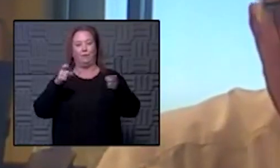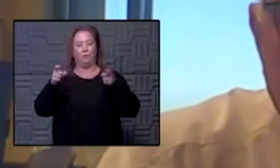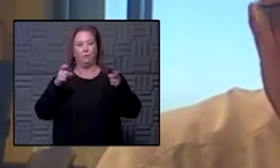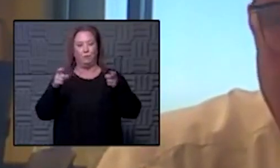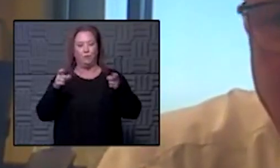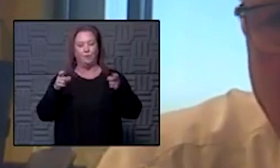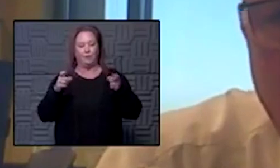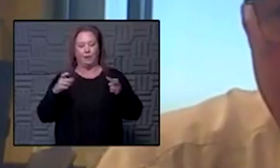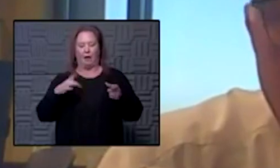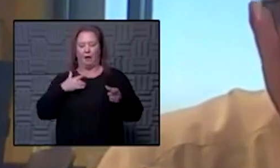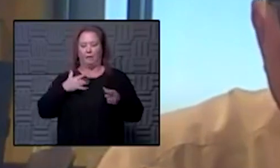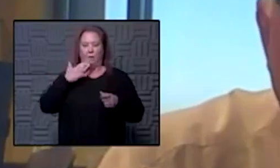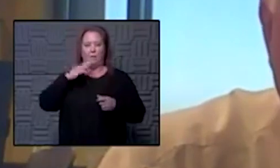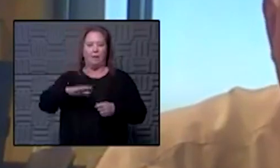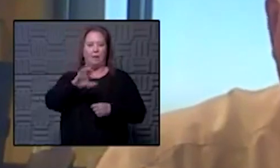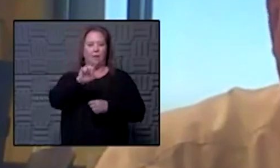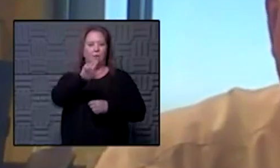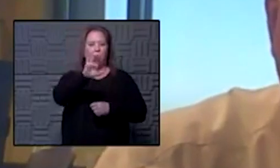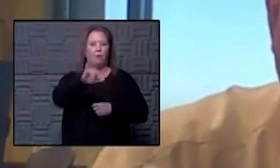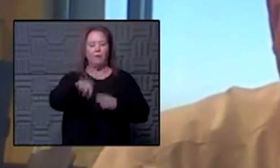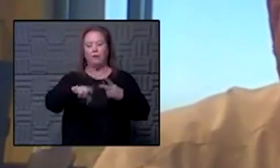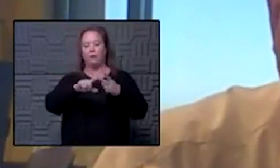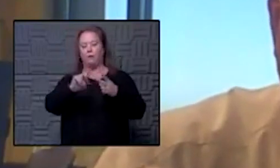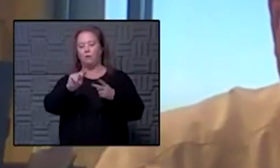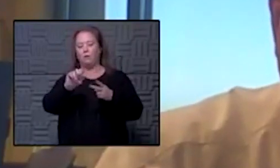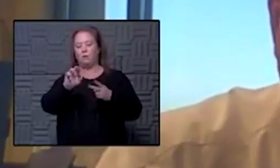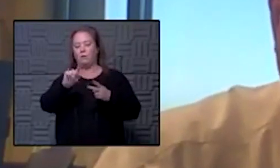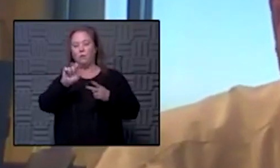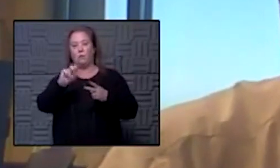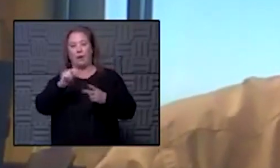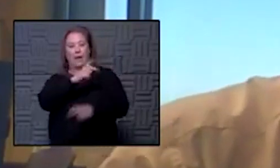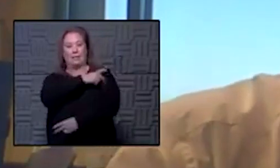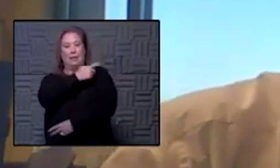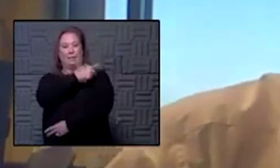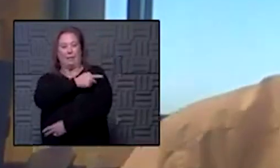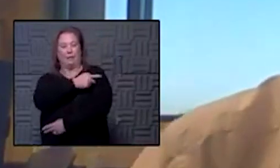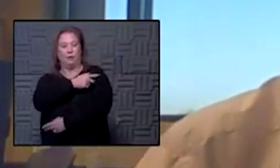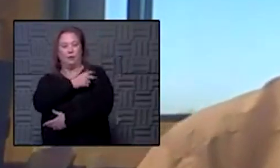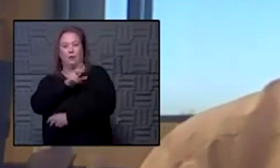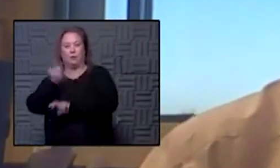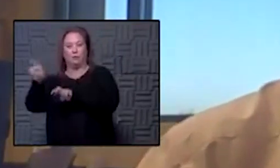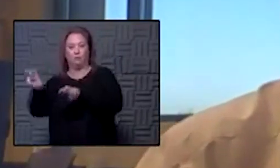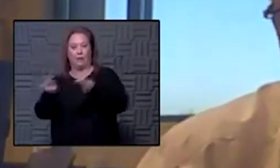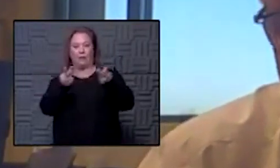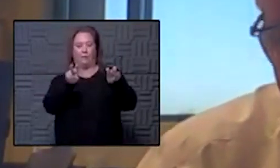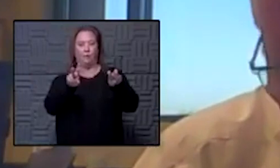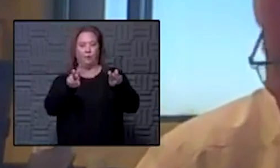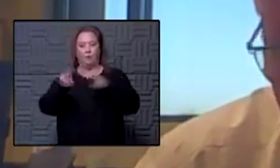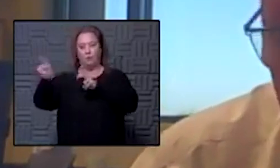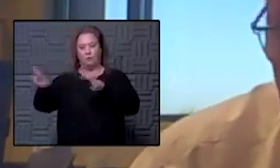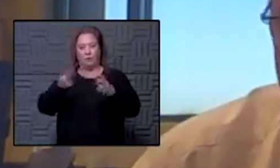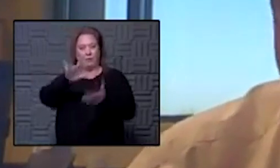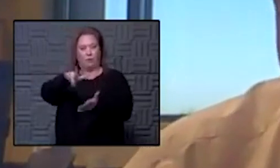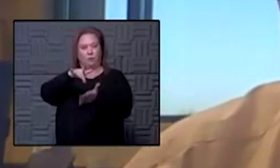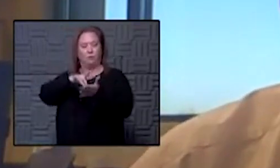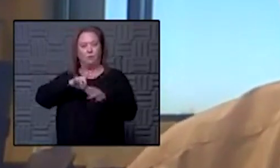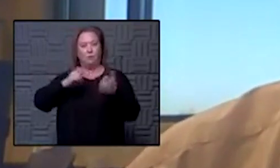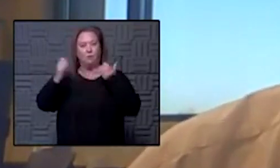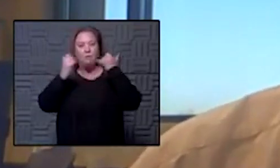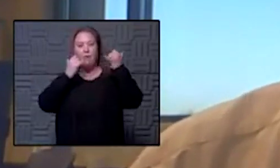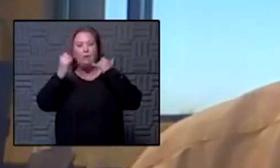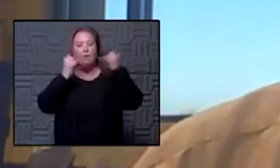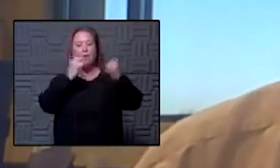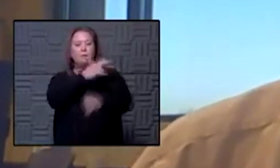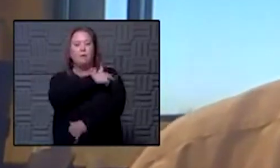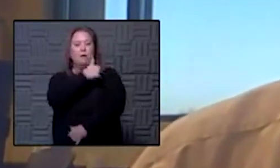small towns like in Colby or Norton or something have a patient that needs to transfer and you made mention of it from the transfer center calling hospital hospital